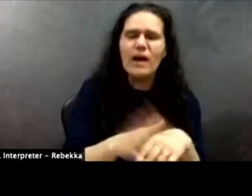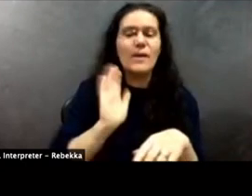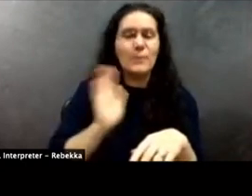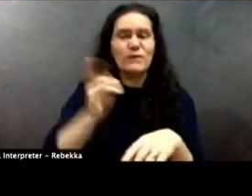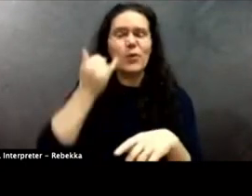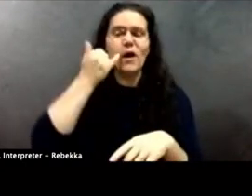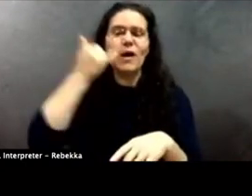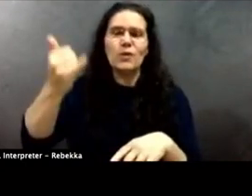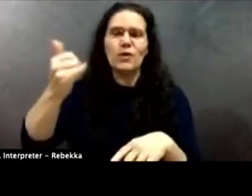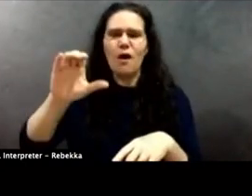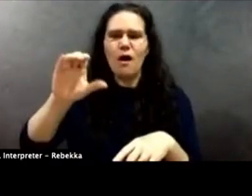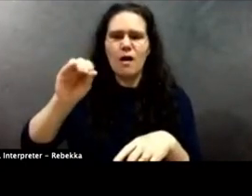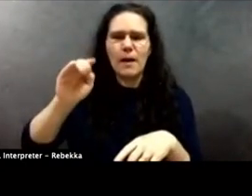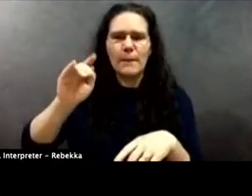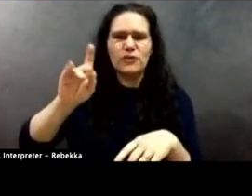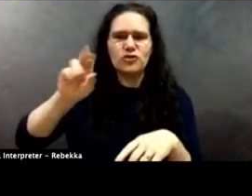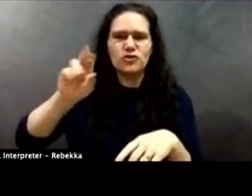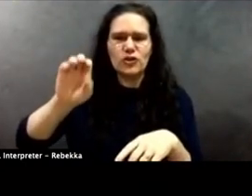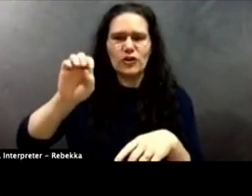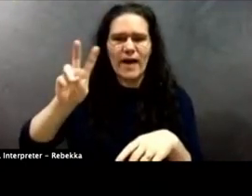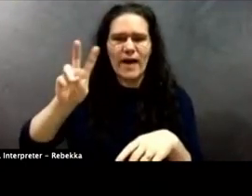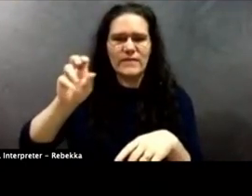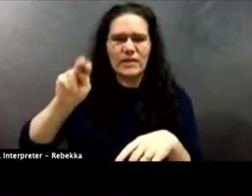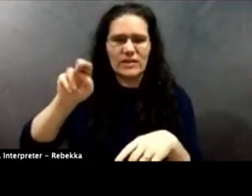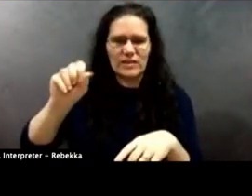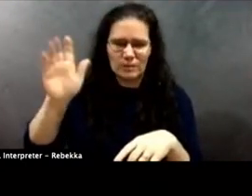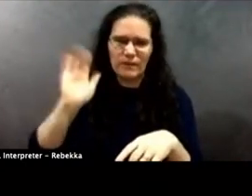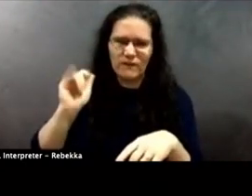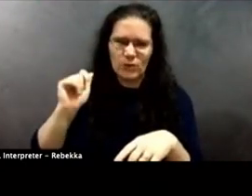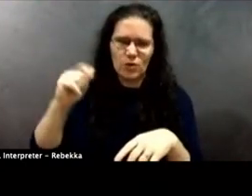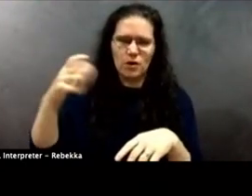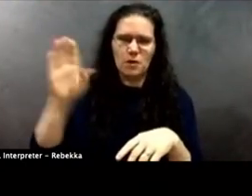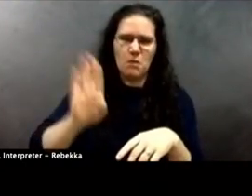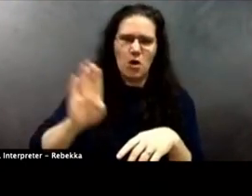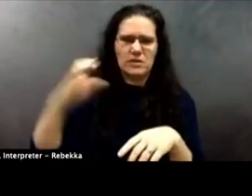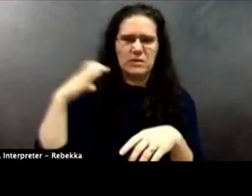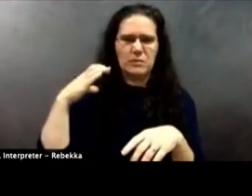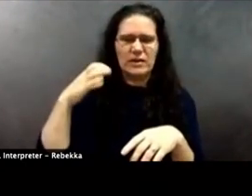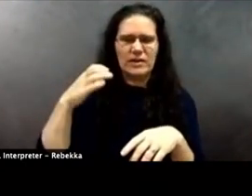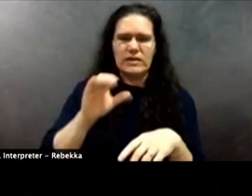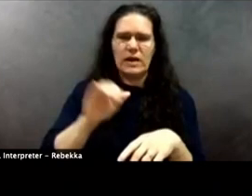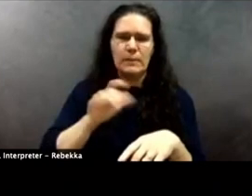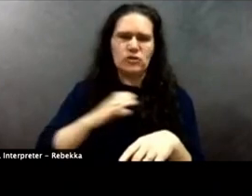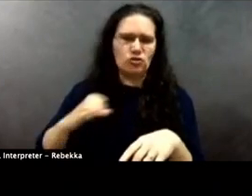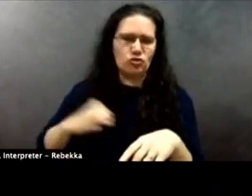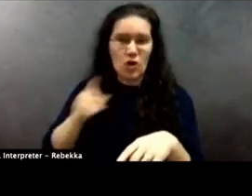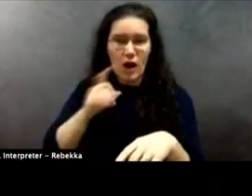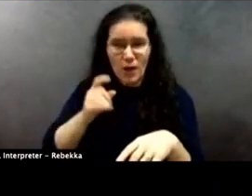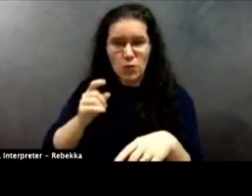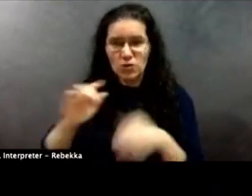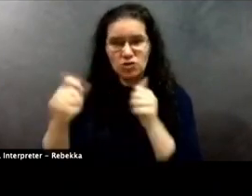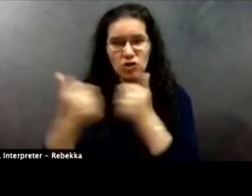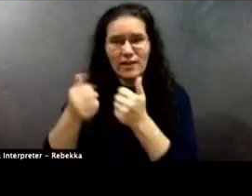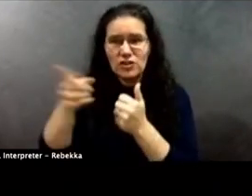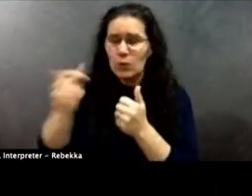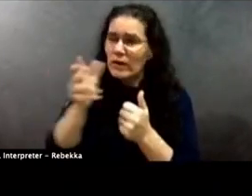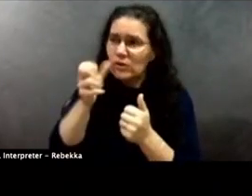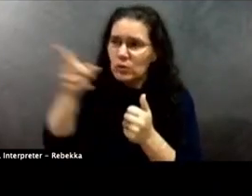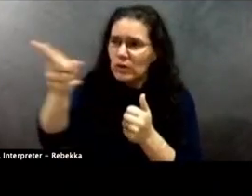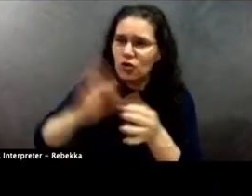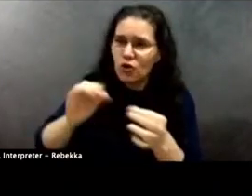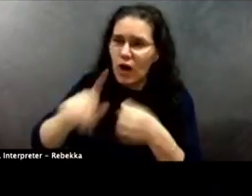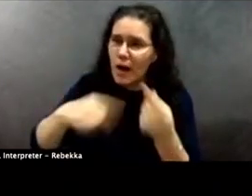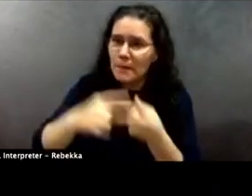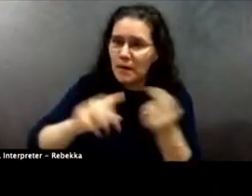he was commissioner of Boston police and challenge him and he would respond. We need to hear you on Michael Brown. We need to hear you